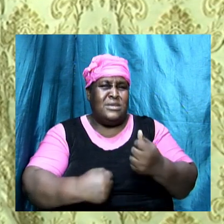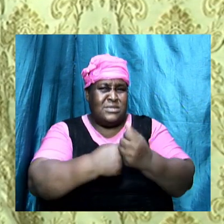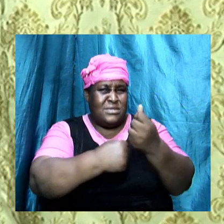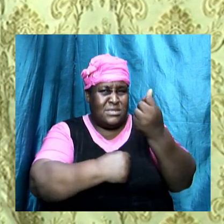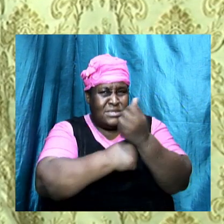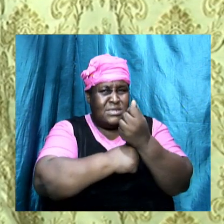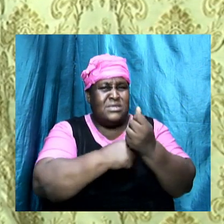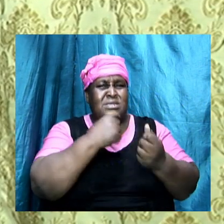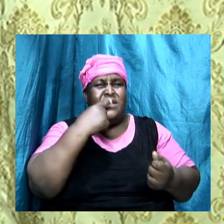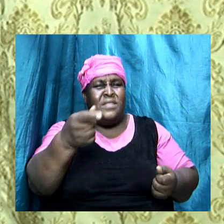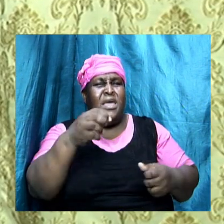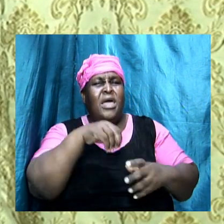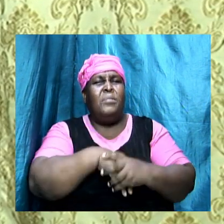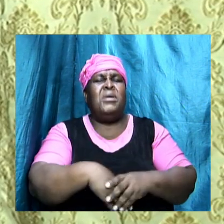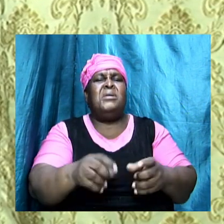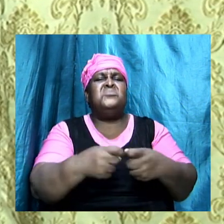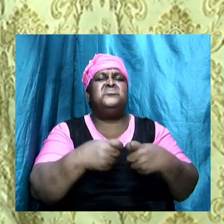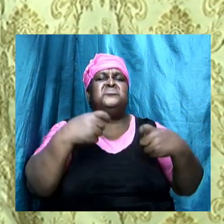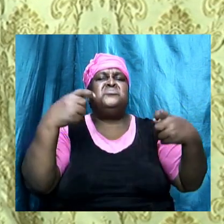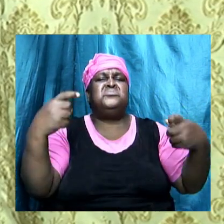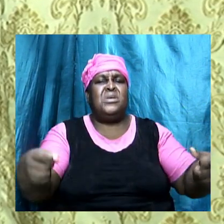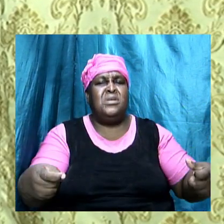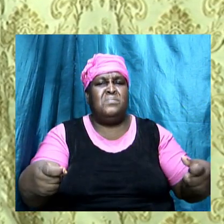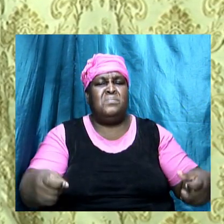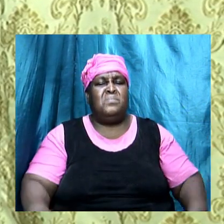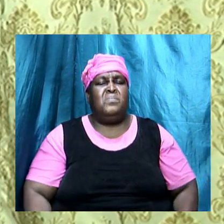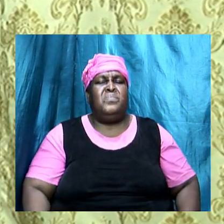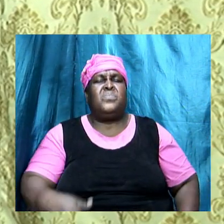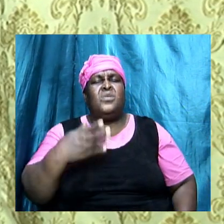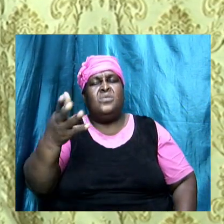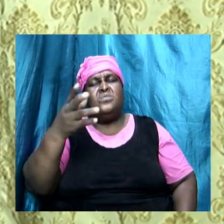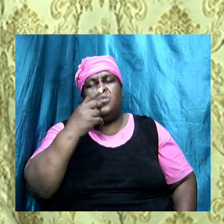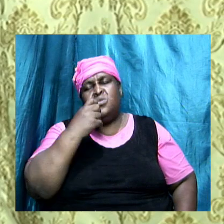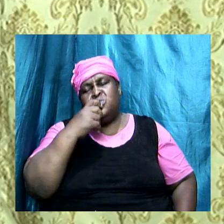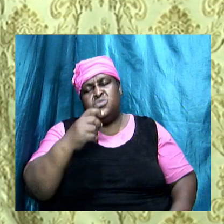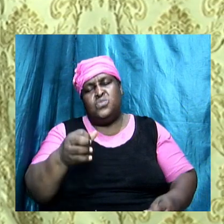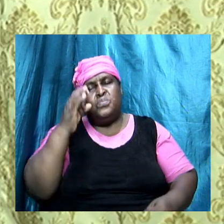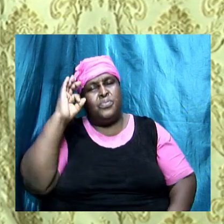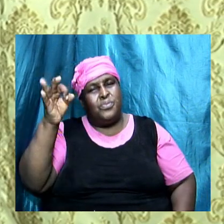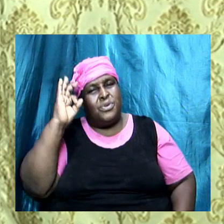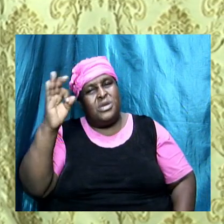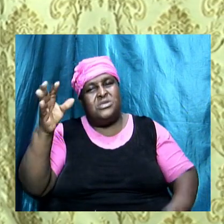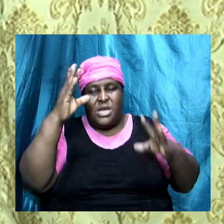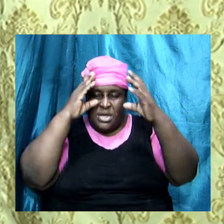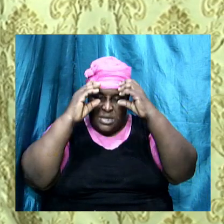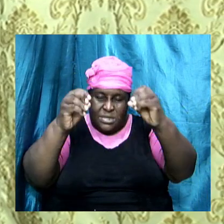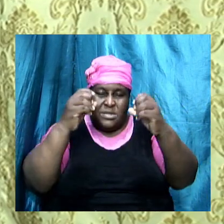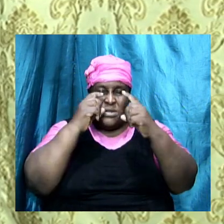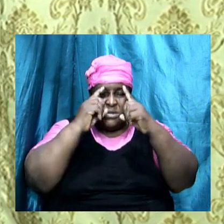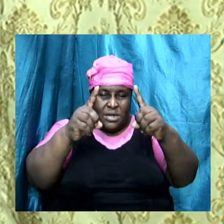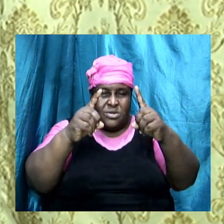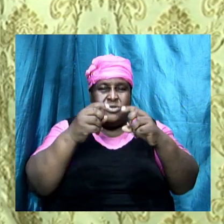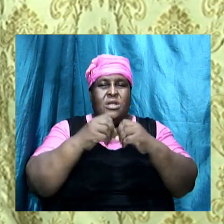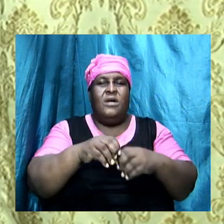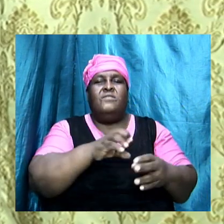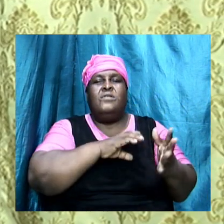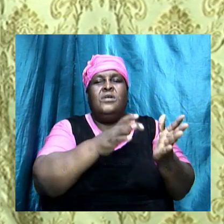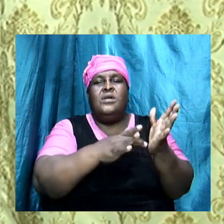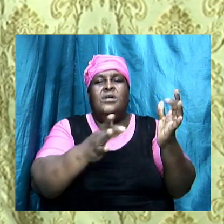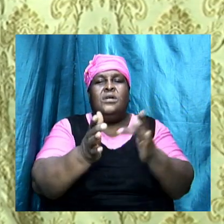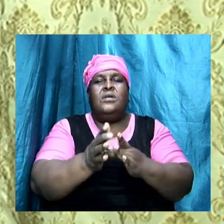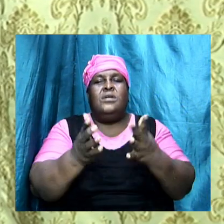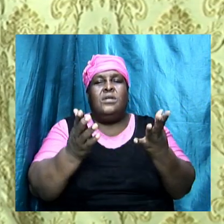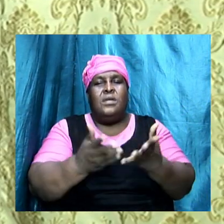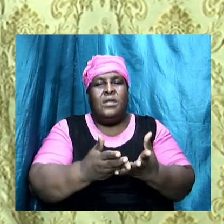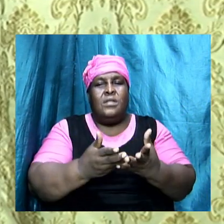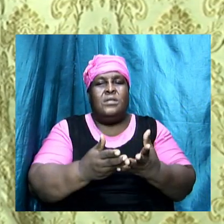those who preach the doctrine of Christ those who teach the doctrine of Christ and teach this apostle's